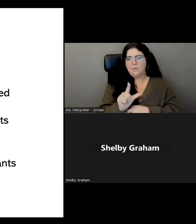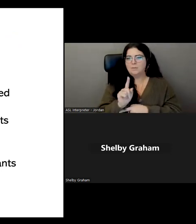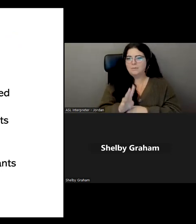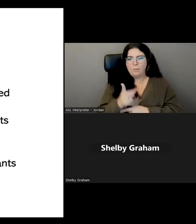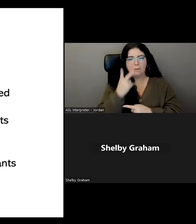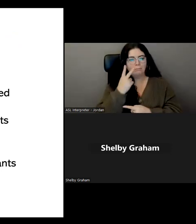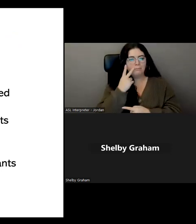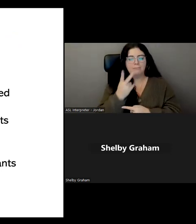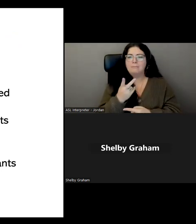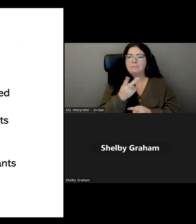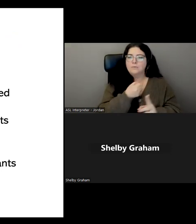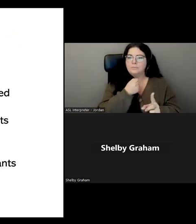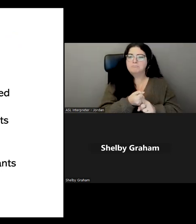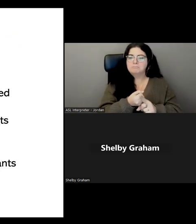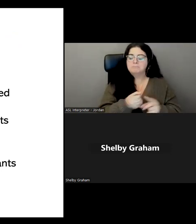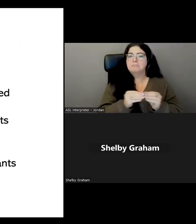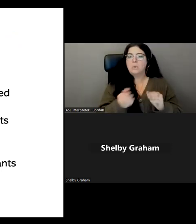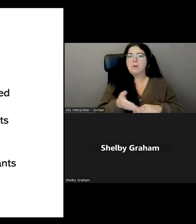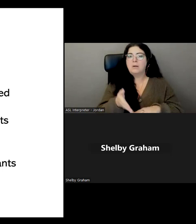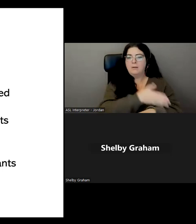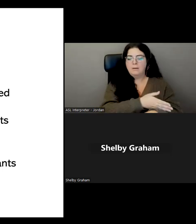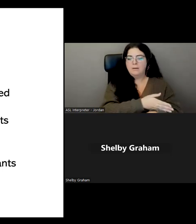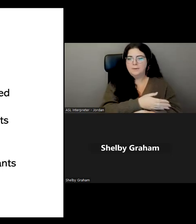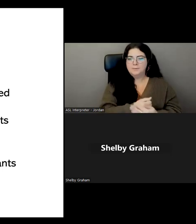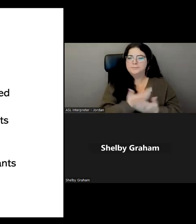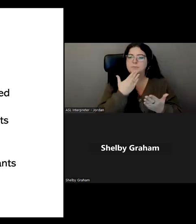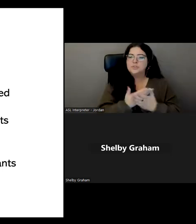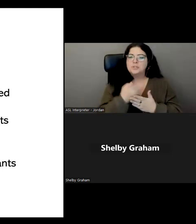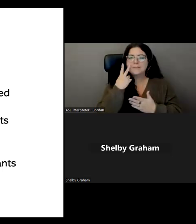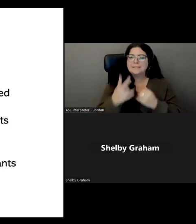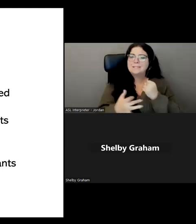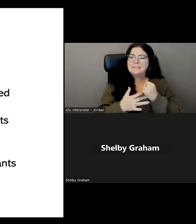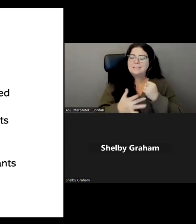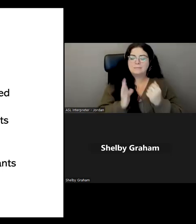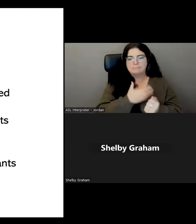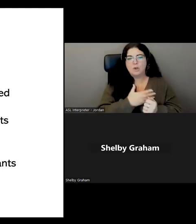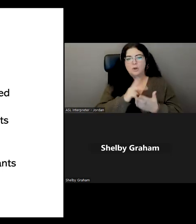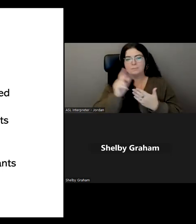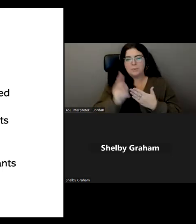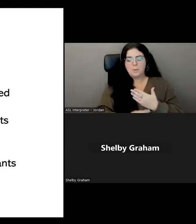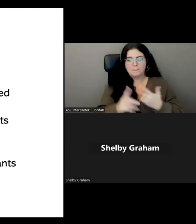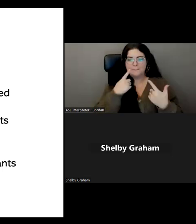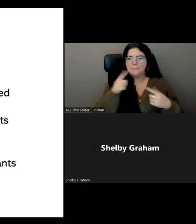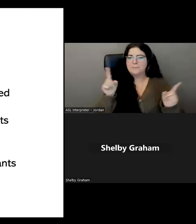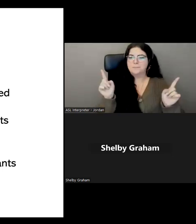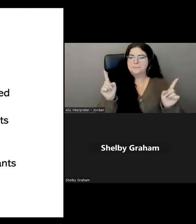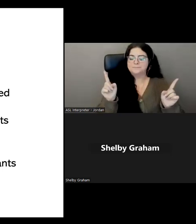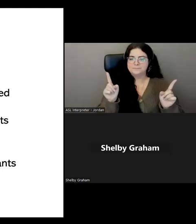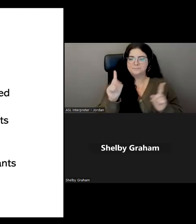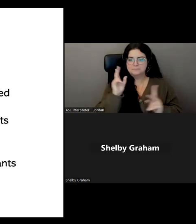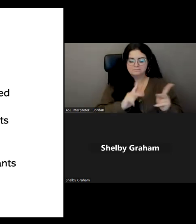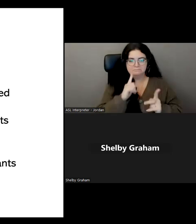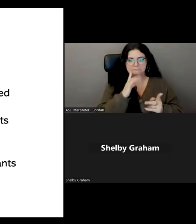kind of impact we can leave. But it's good to see that the TechnoTutors program is already being used so